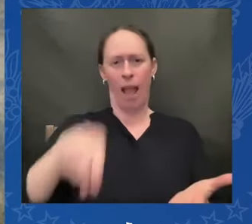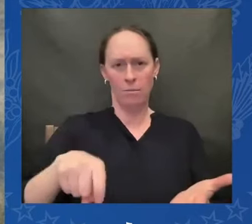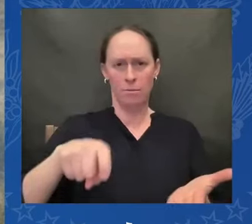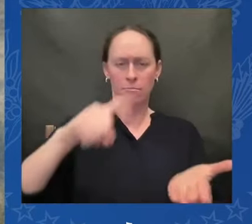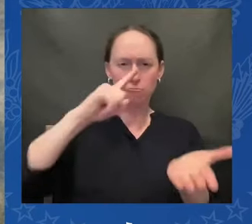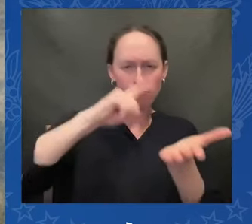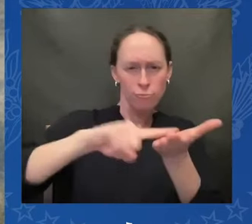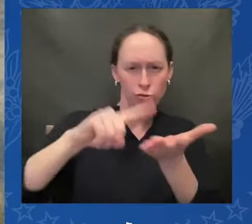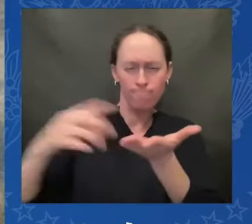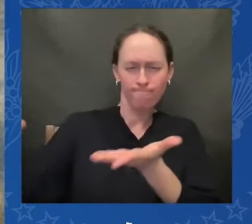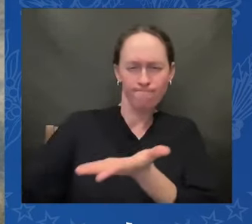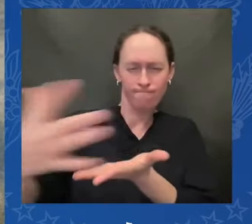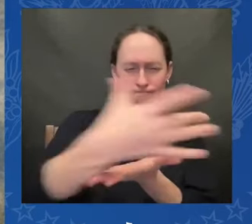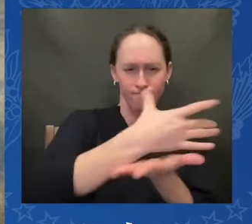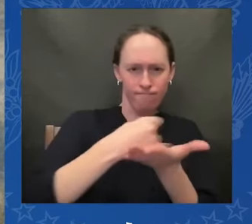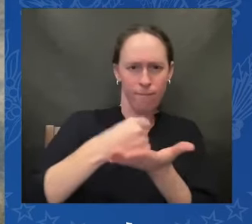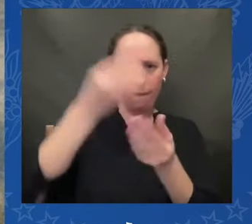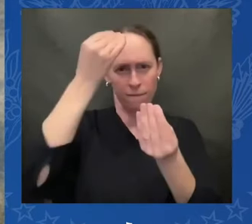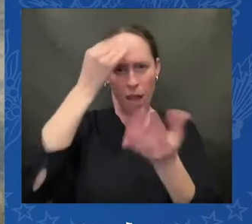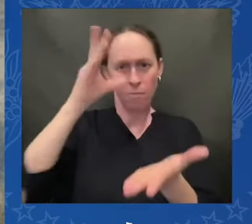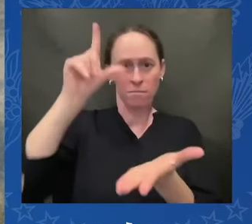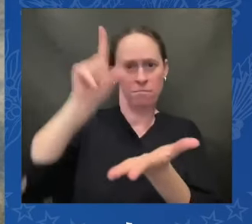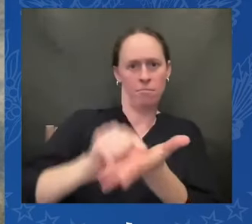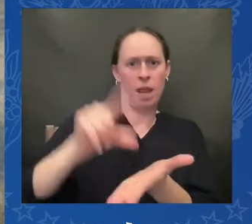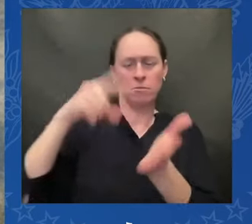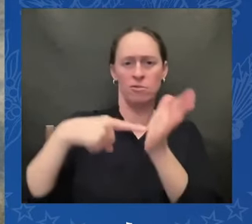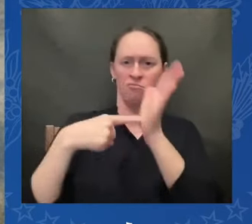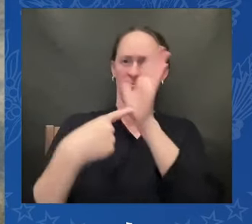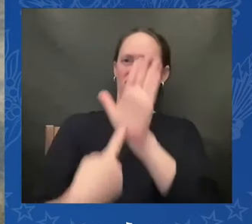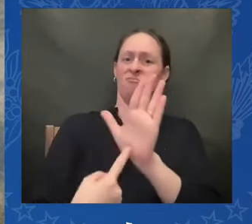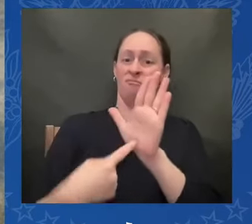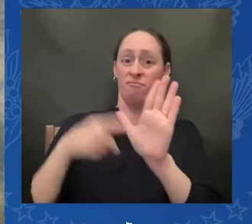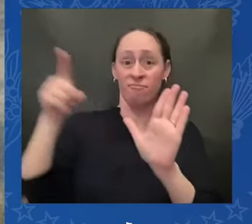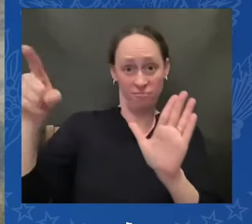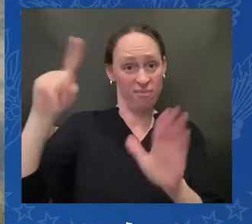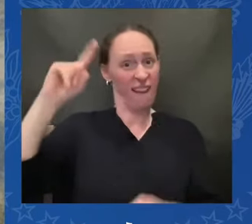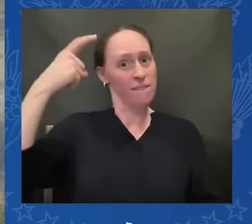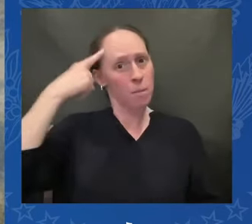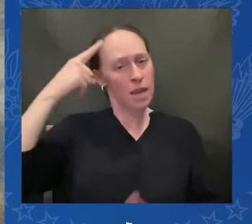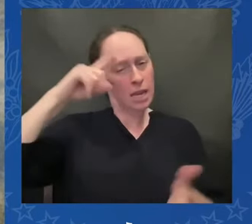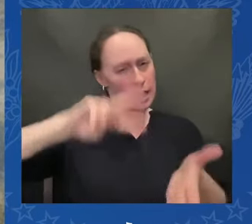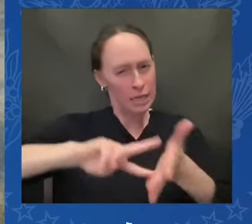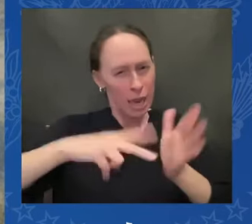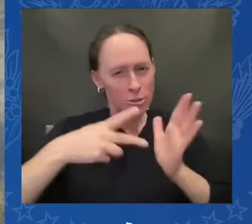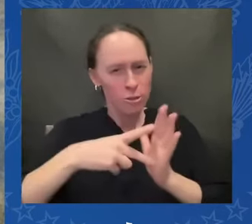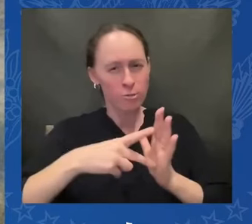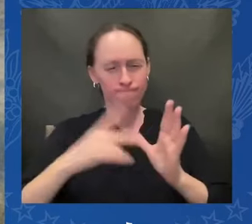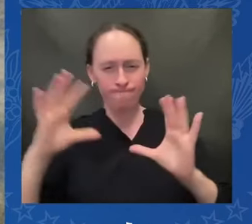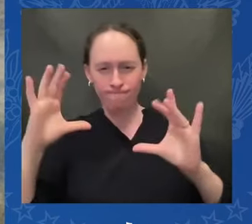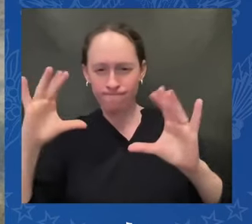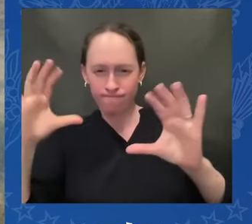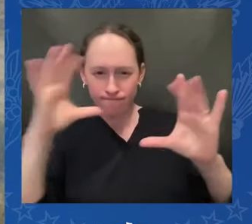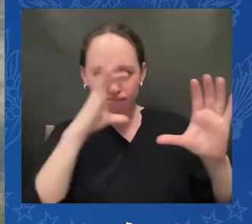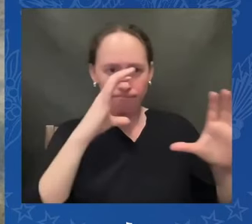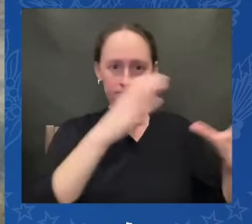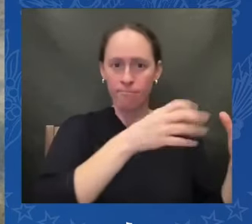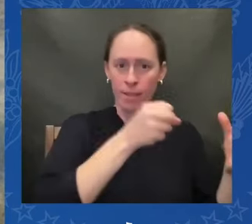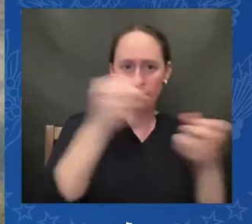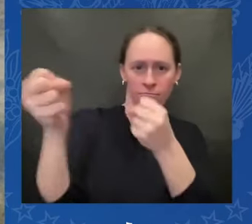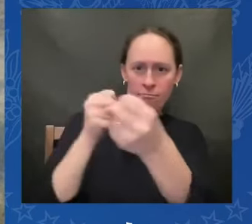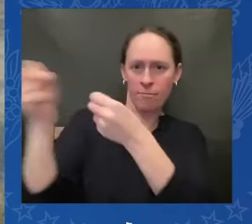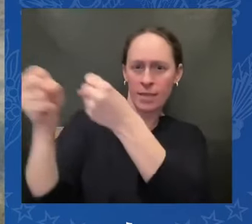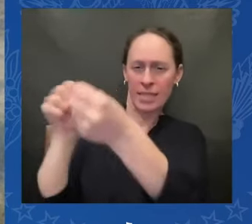government took deliberate and strategic actions through boarding school policies to isolate children from their